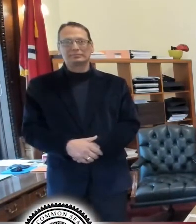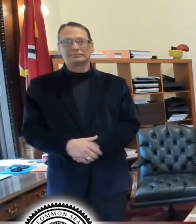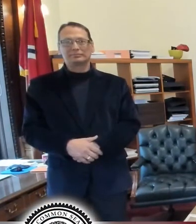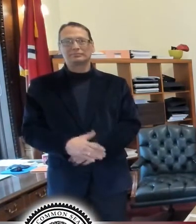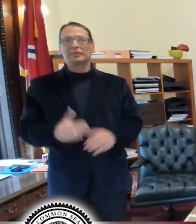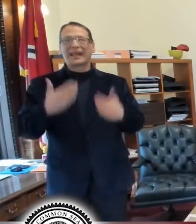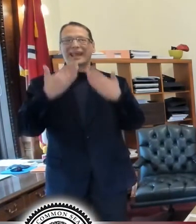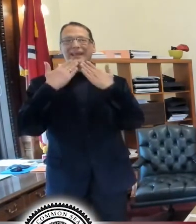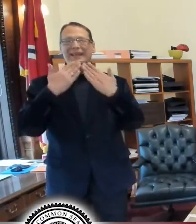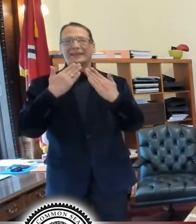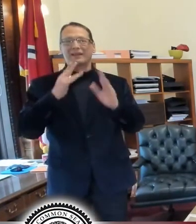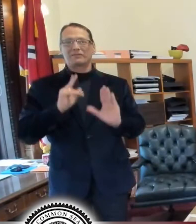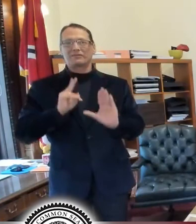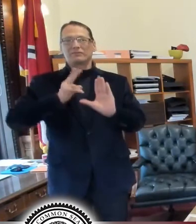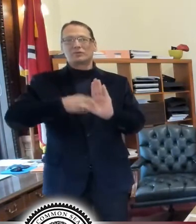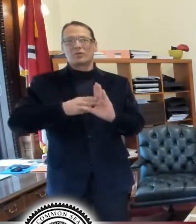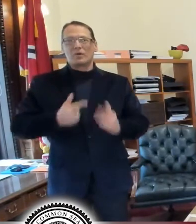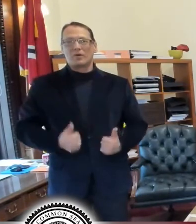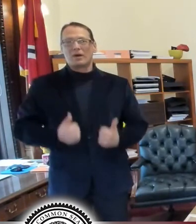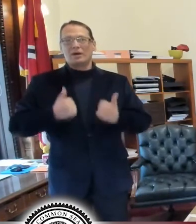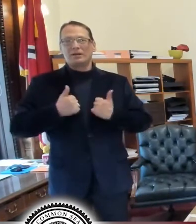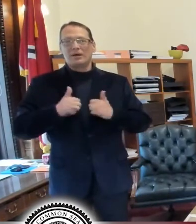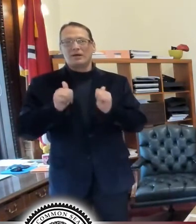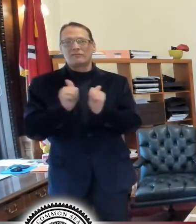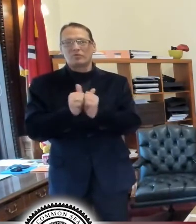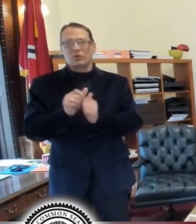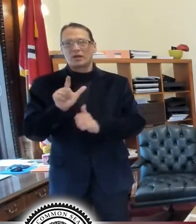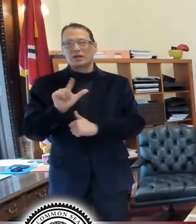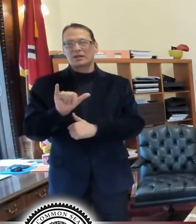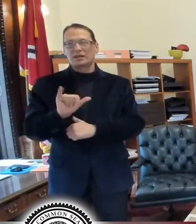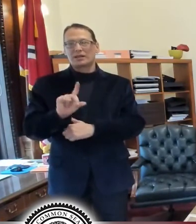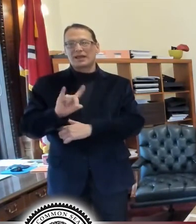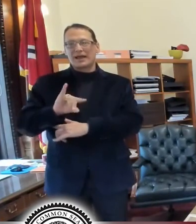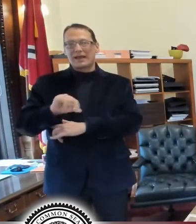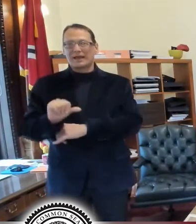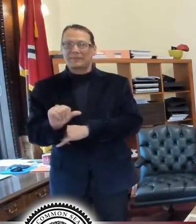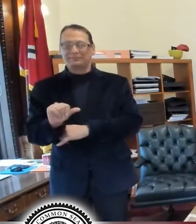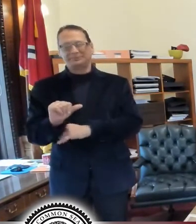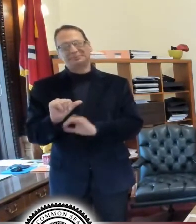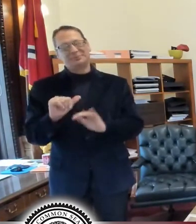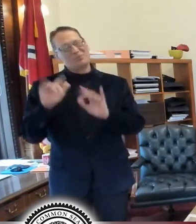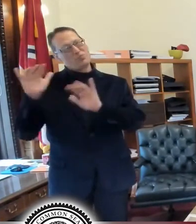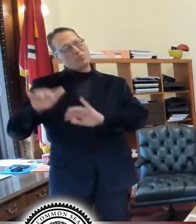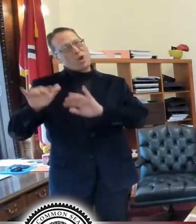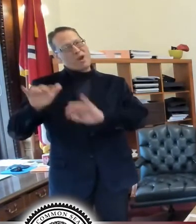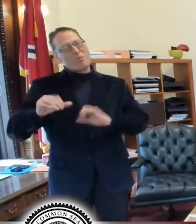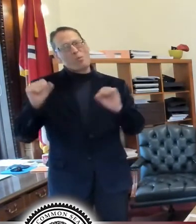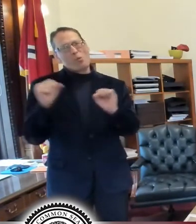Thanks for joining us on Live with Lida today. Rainy, cold day outside there.